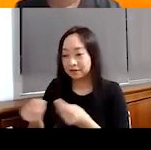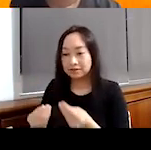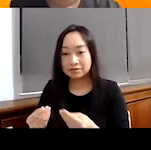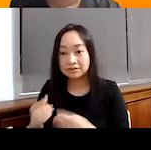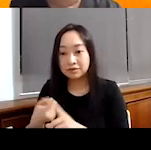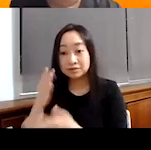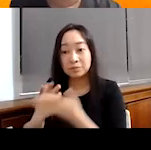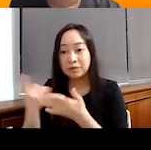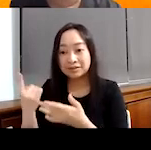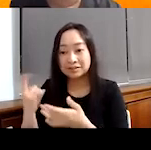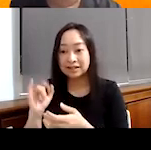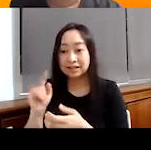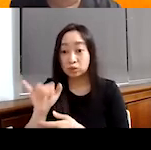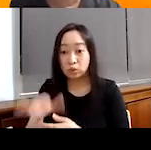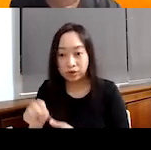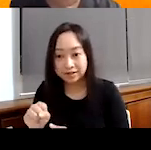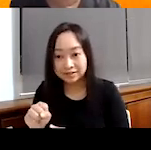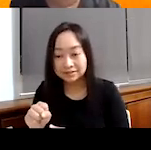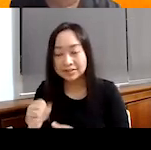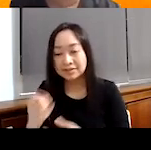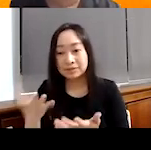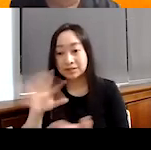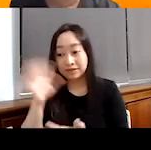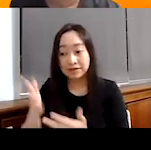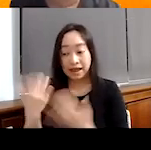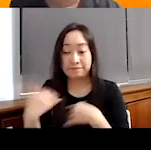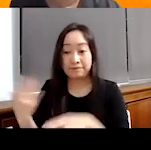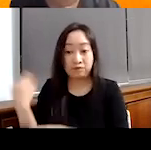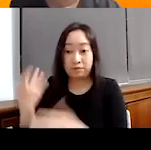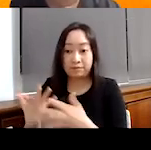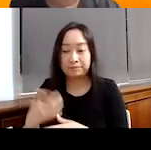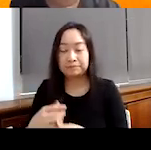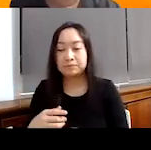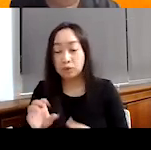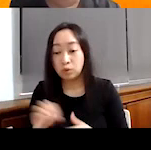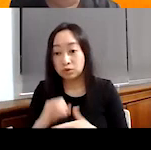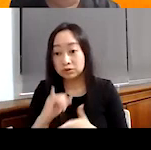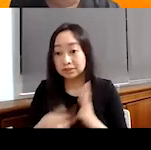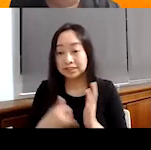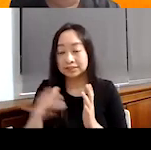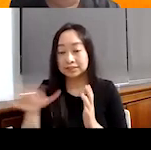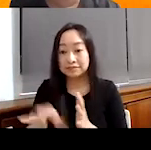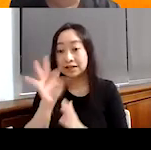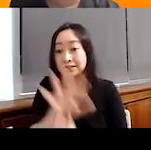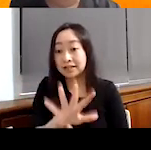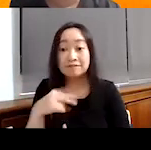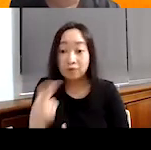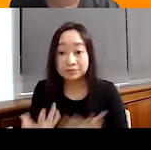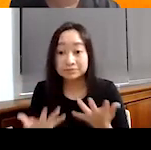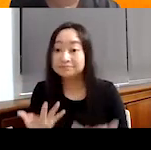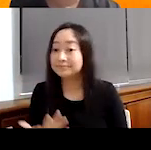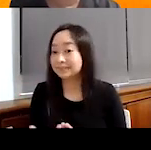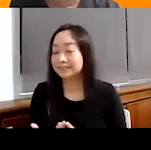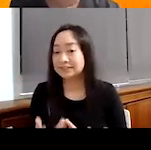and it's a toy they didn't, they wouldn't have had before. Um, and also just they're finding their voice, you know, and